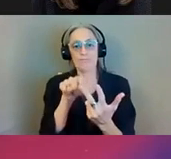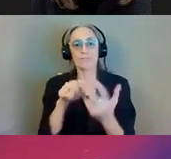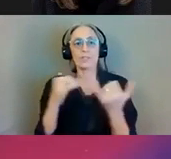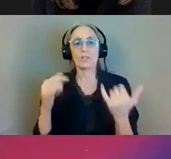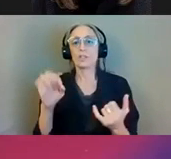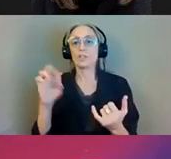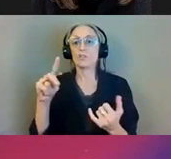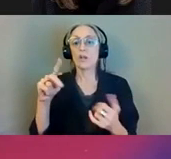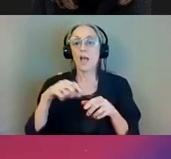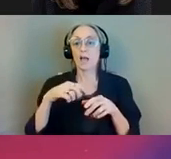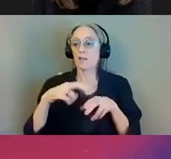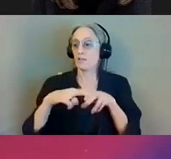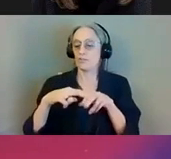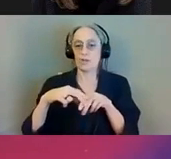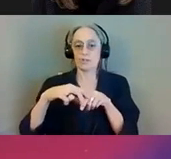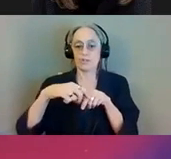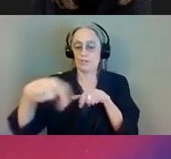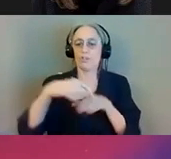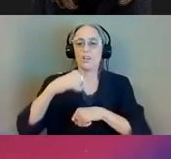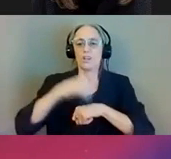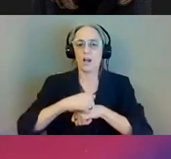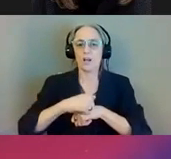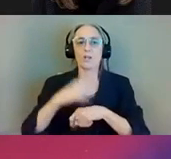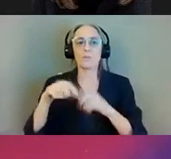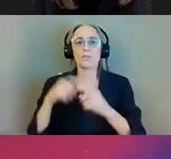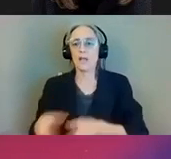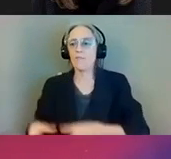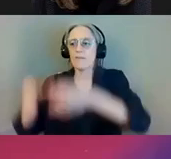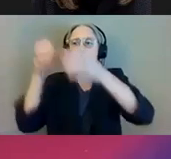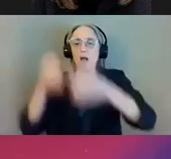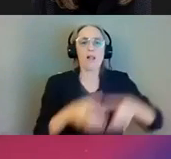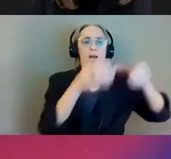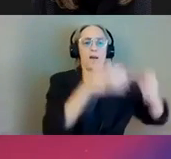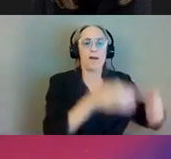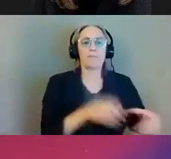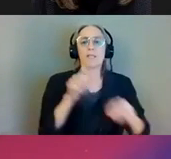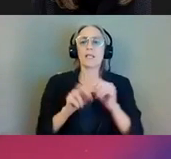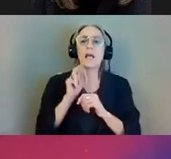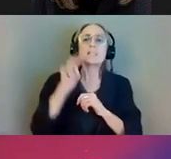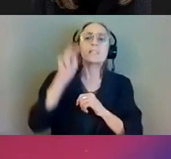Brynmar is concrete and has the spores of columns that impacts the visibility across the street.